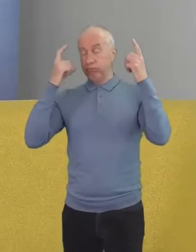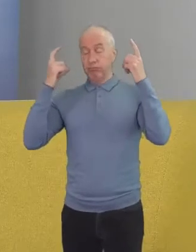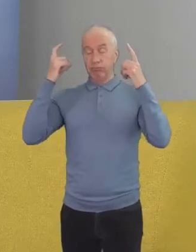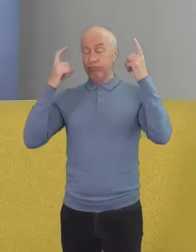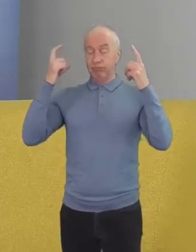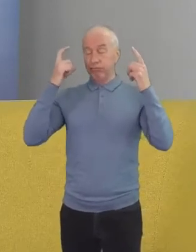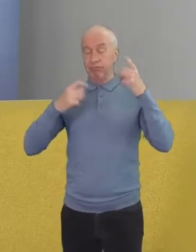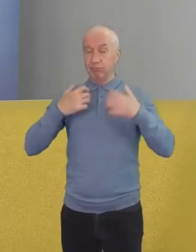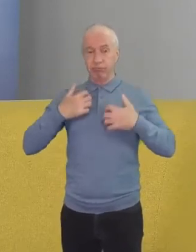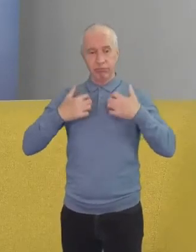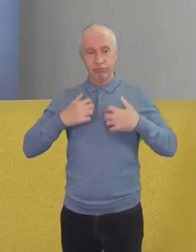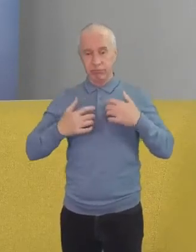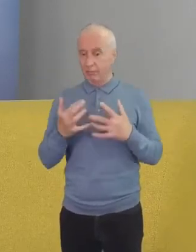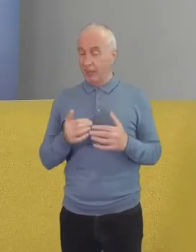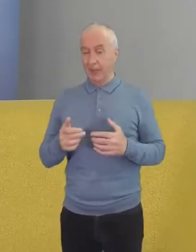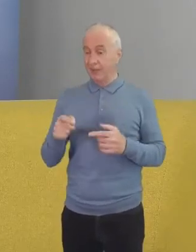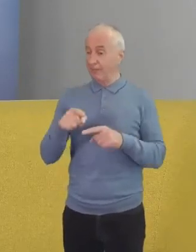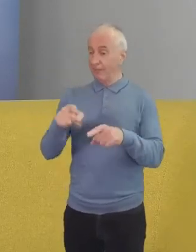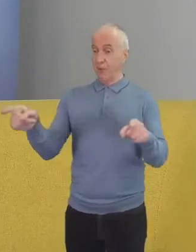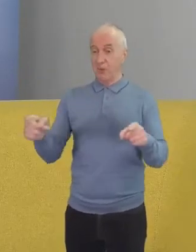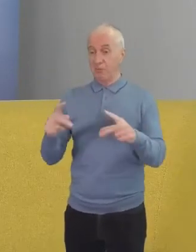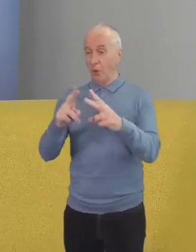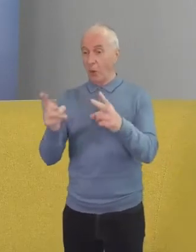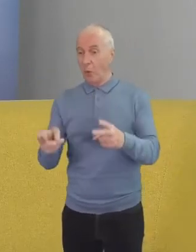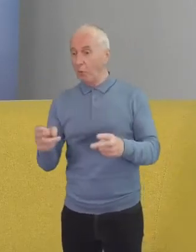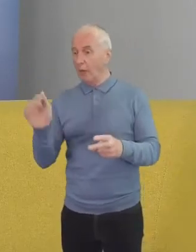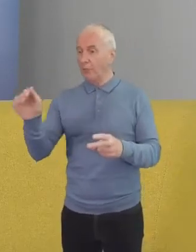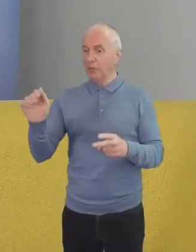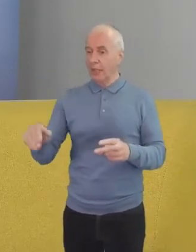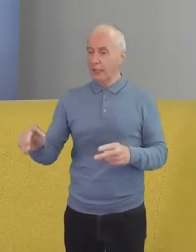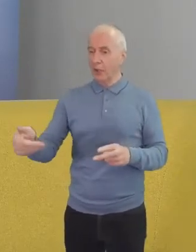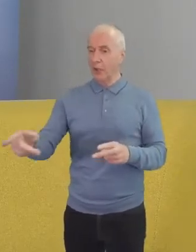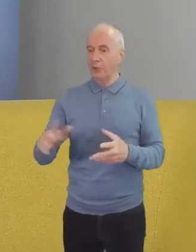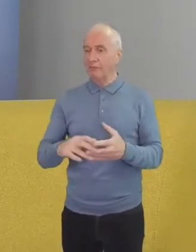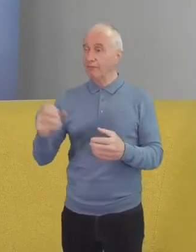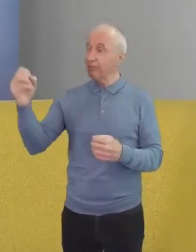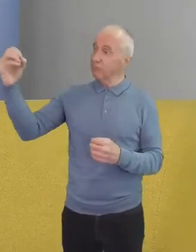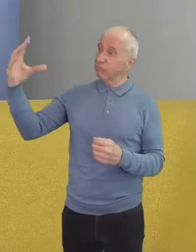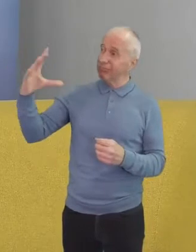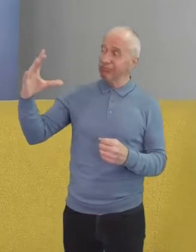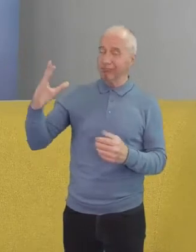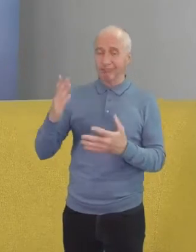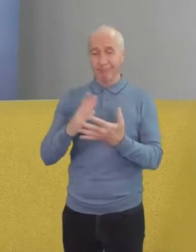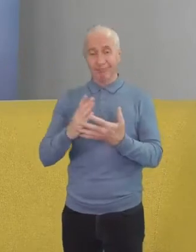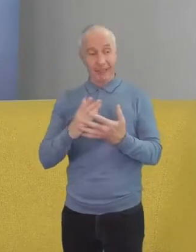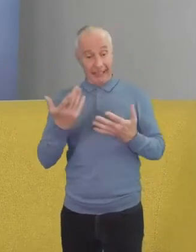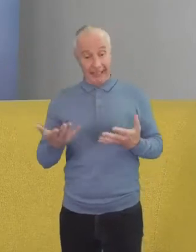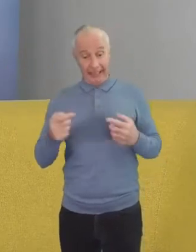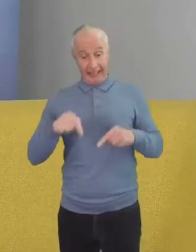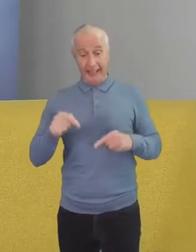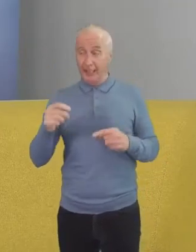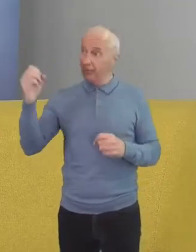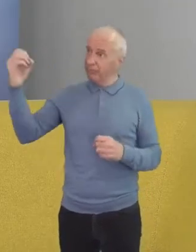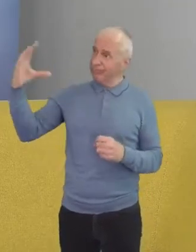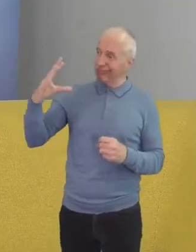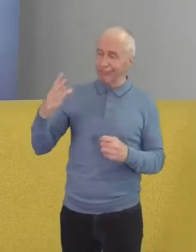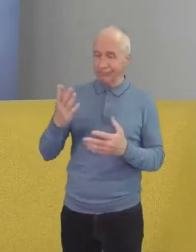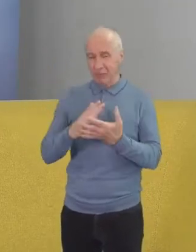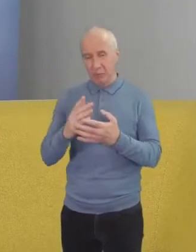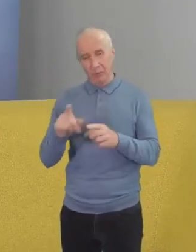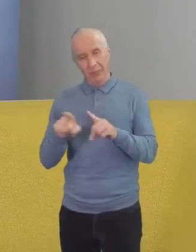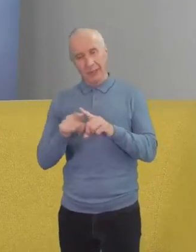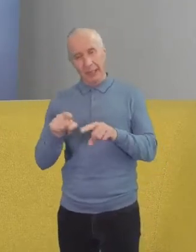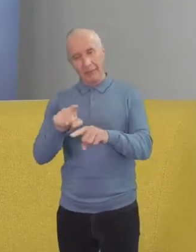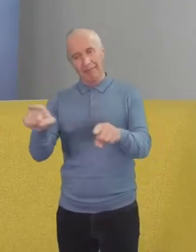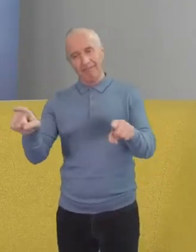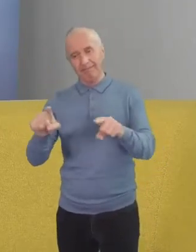know about yours perhaps you're sat in the garden with a nice cup of tea we've got sunshine here today i don't know if you've got it where you are but i hope you're settled in for our